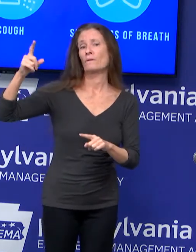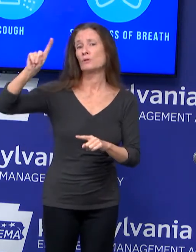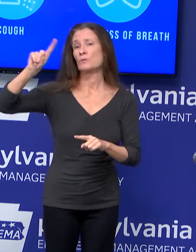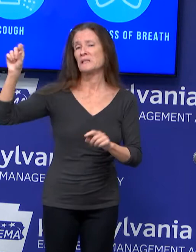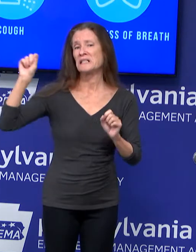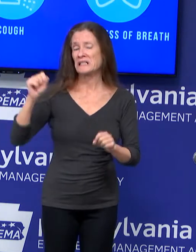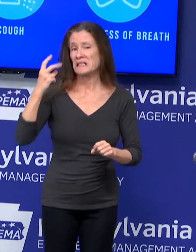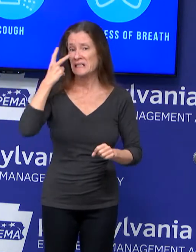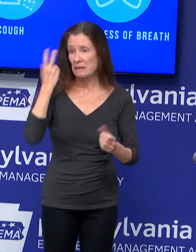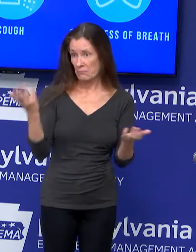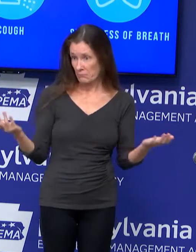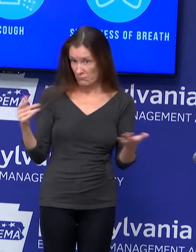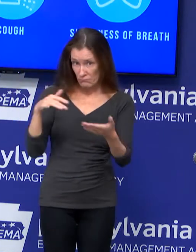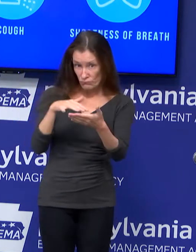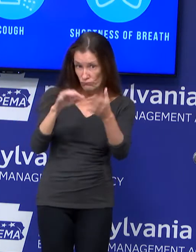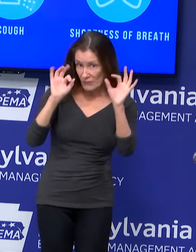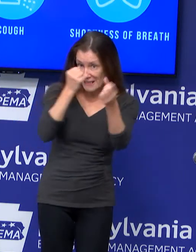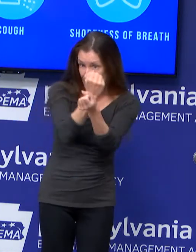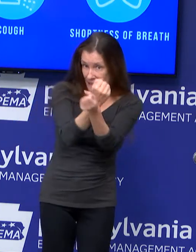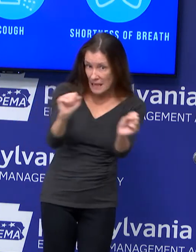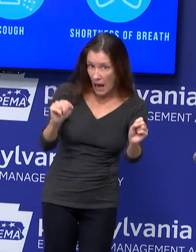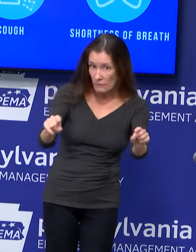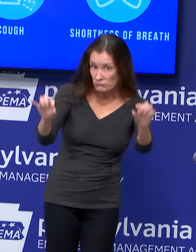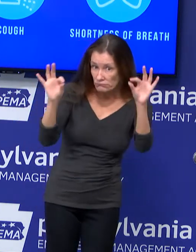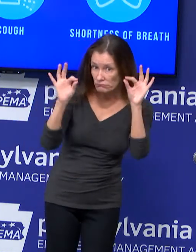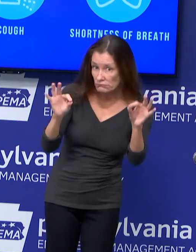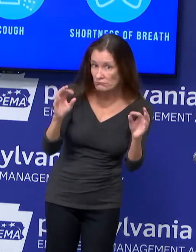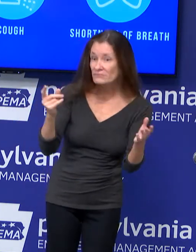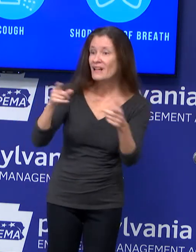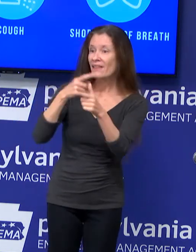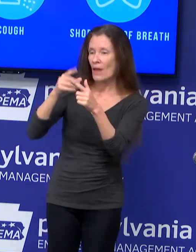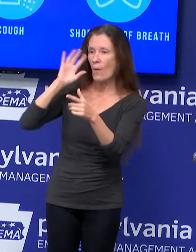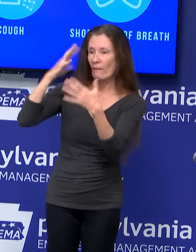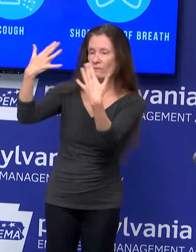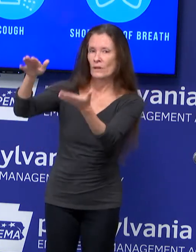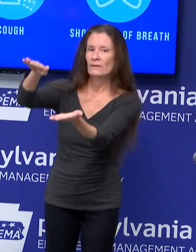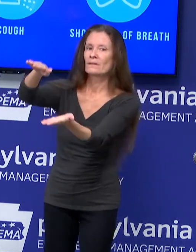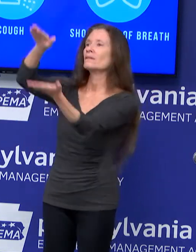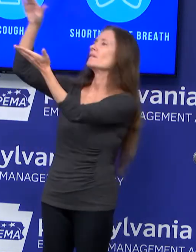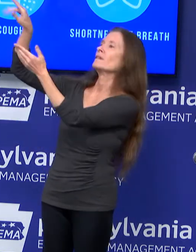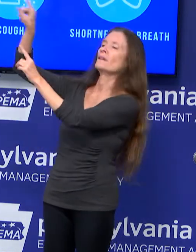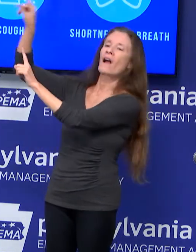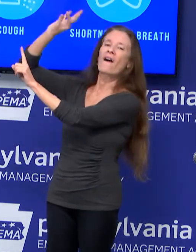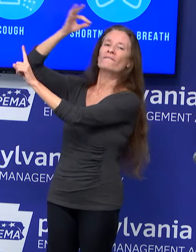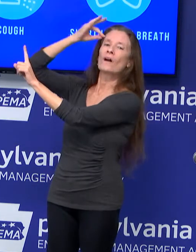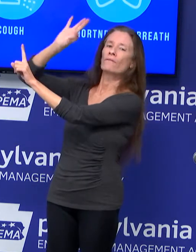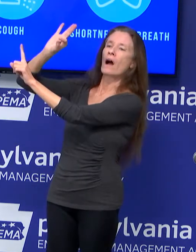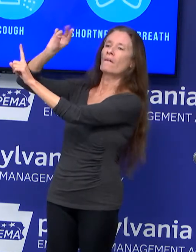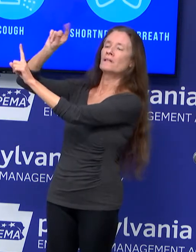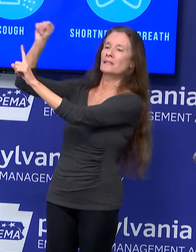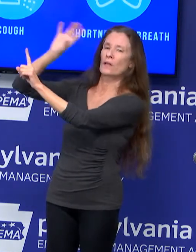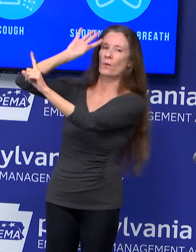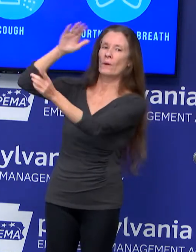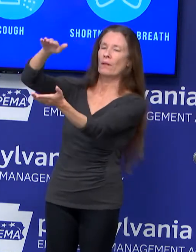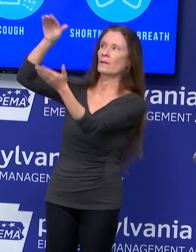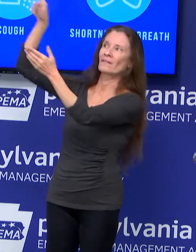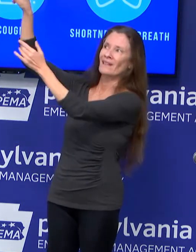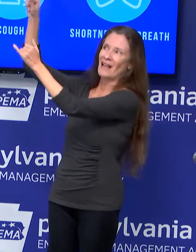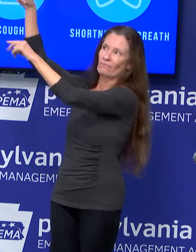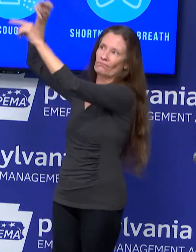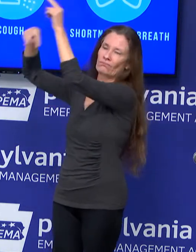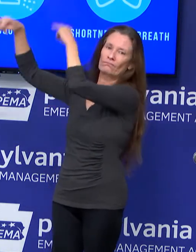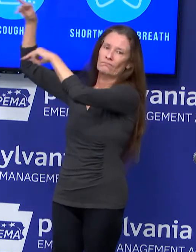They will submit all of that to the FDA and the federal government, which will go through a review process by the FDA